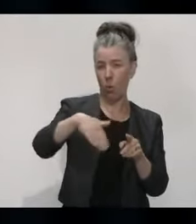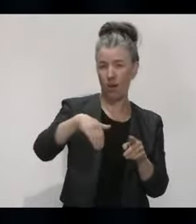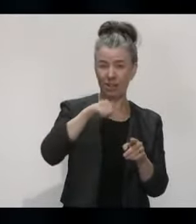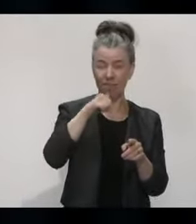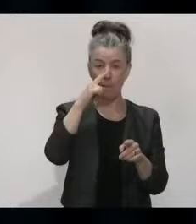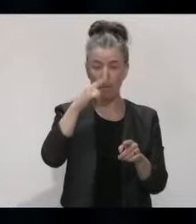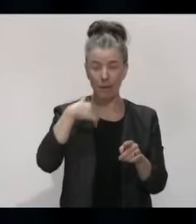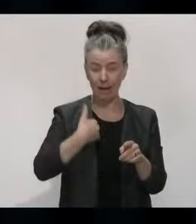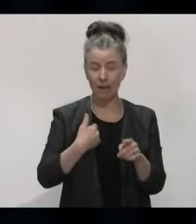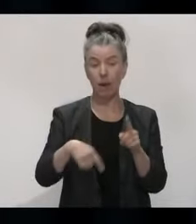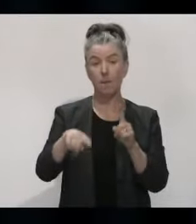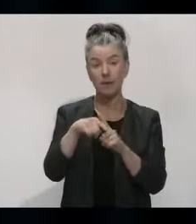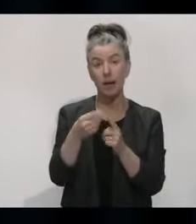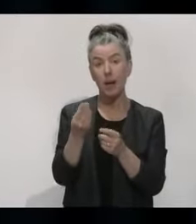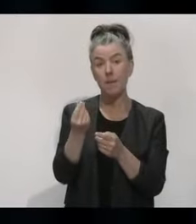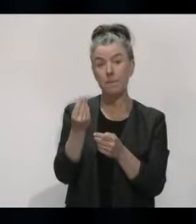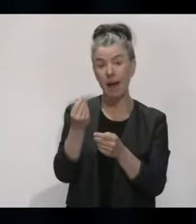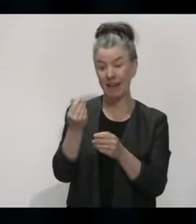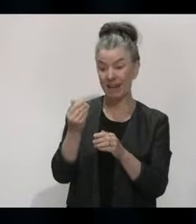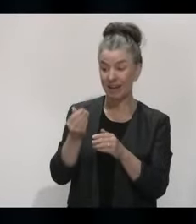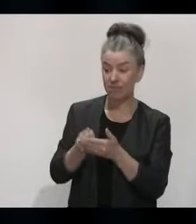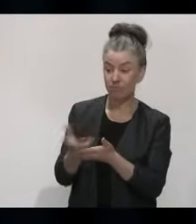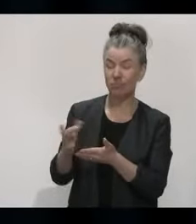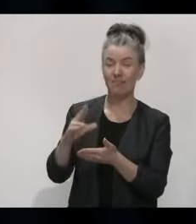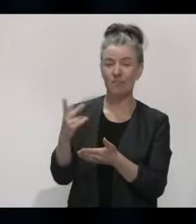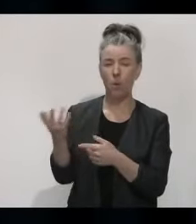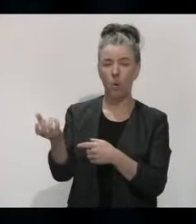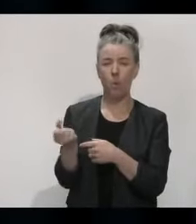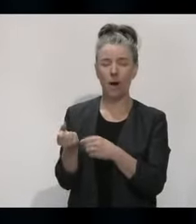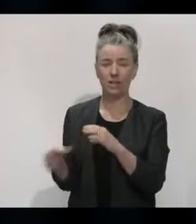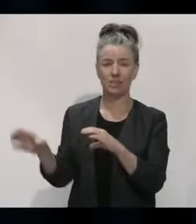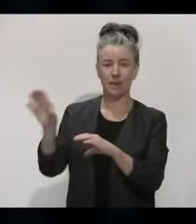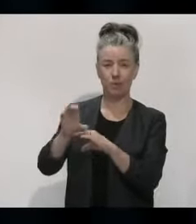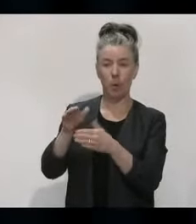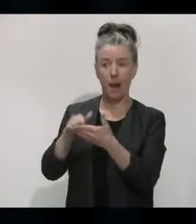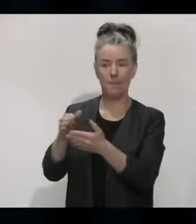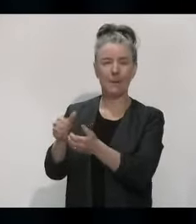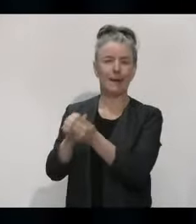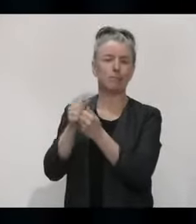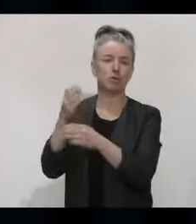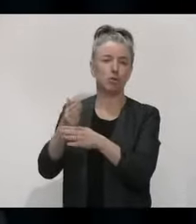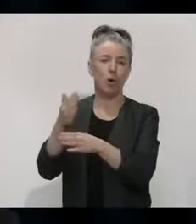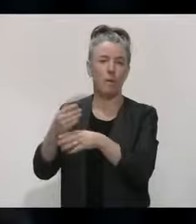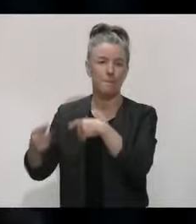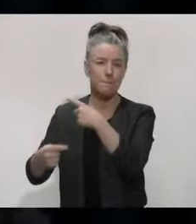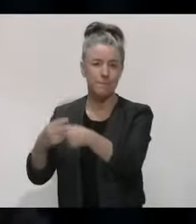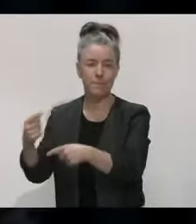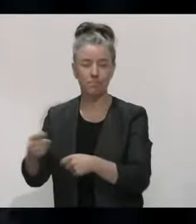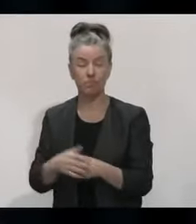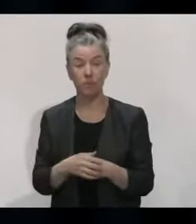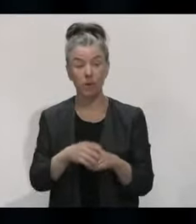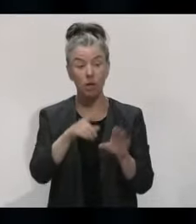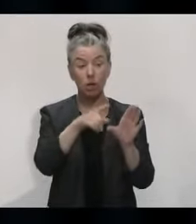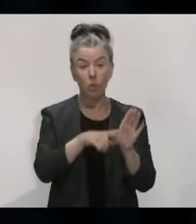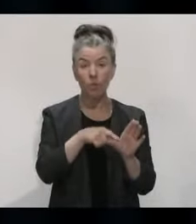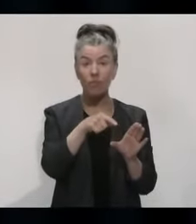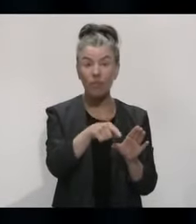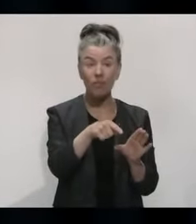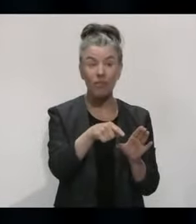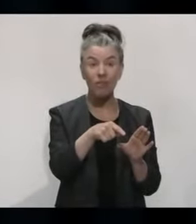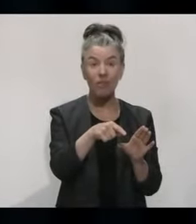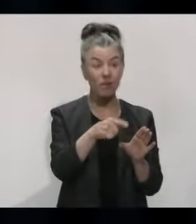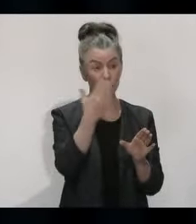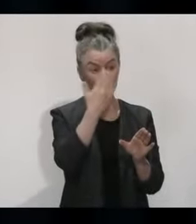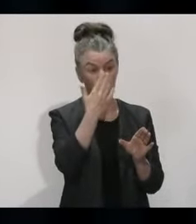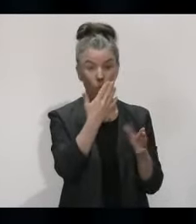And of course, we put money into the wage subsidy to keep people in work in the first place. Where young people are moving